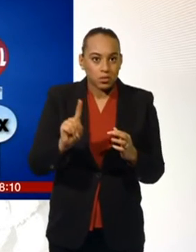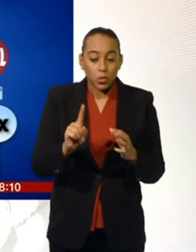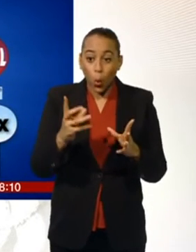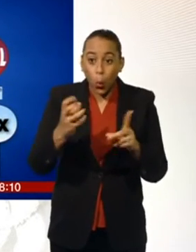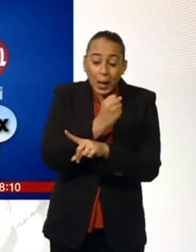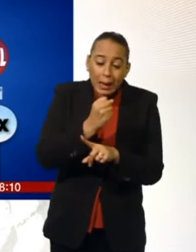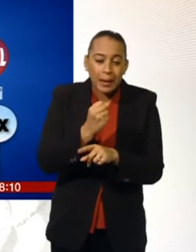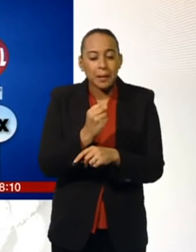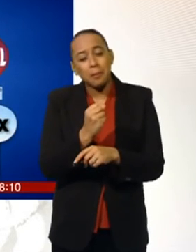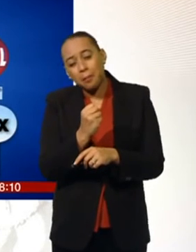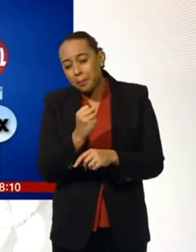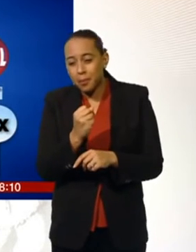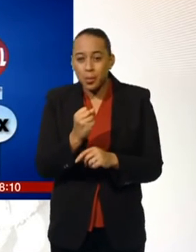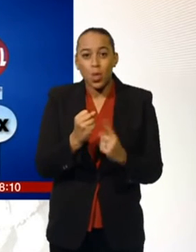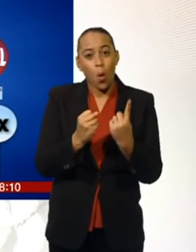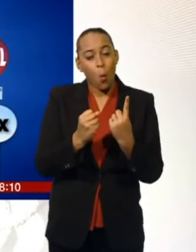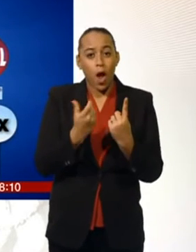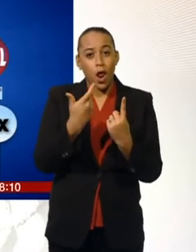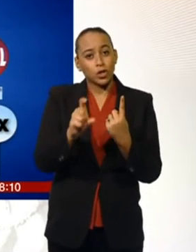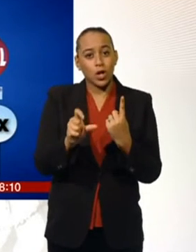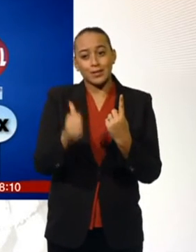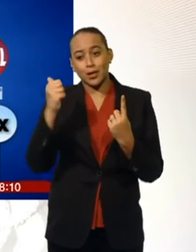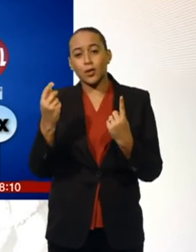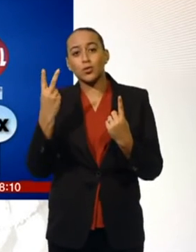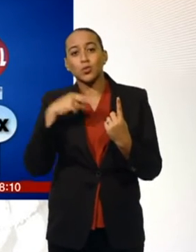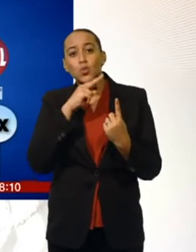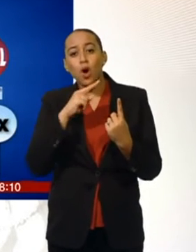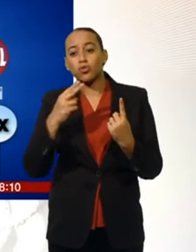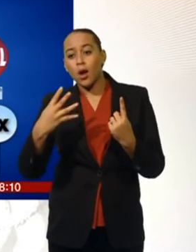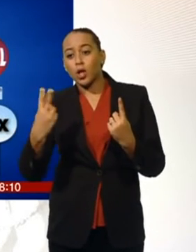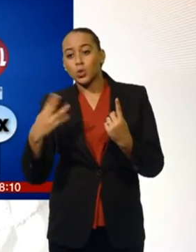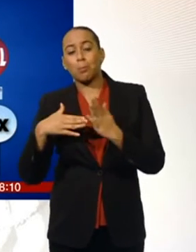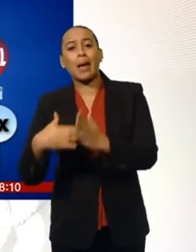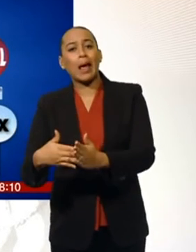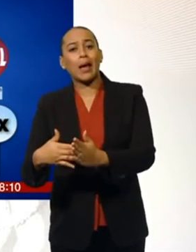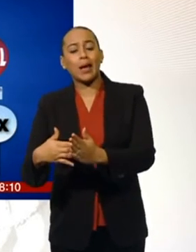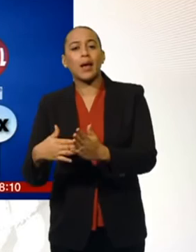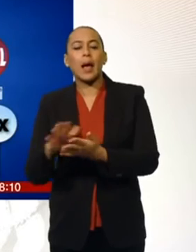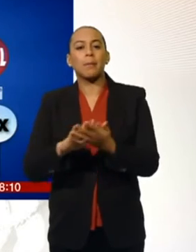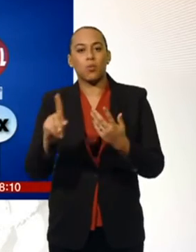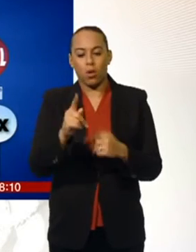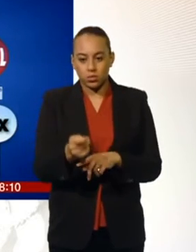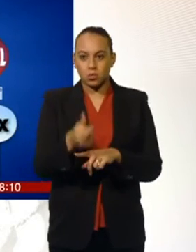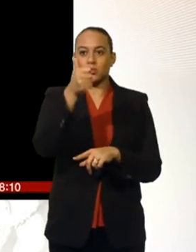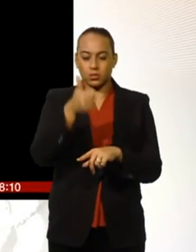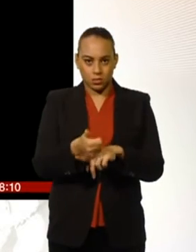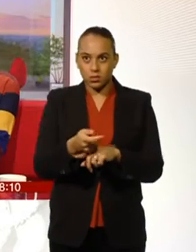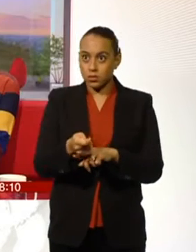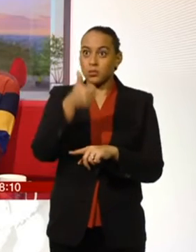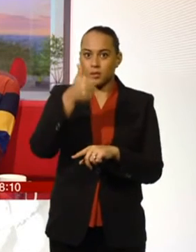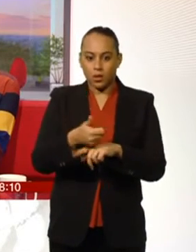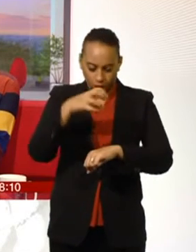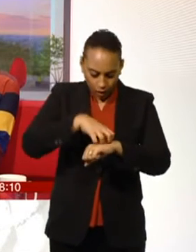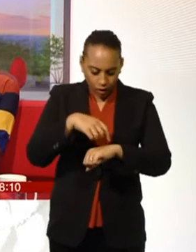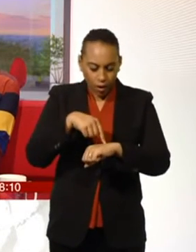winning were around one in 292 million. If you want that in kind of real terms you'd have to toss a coin and get heads